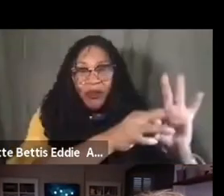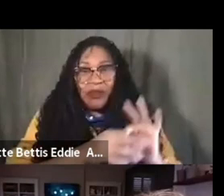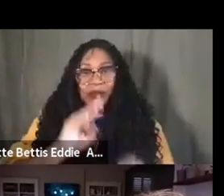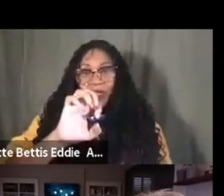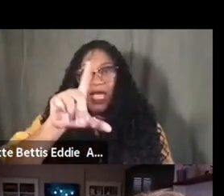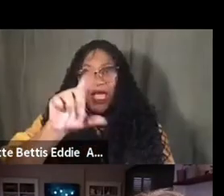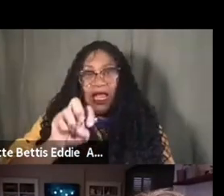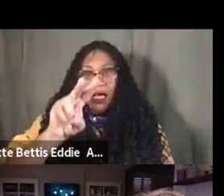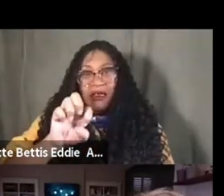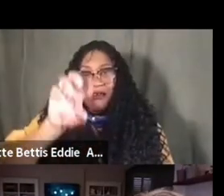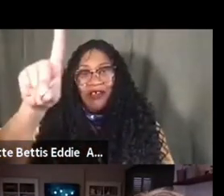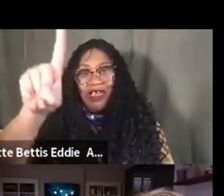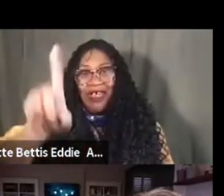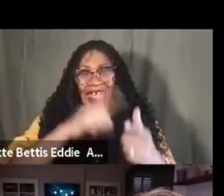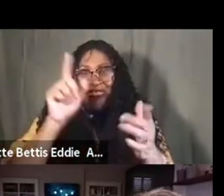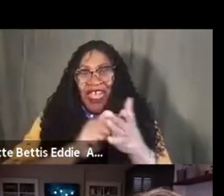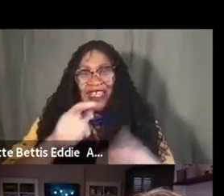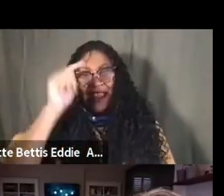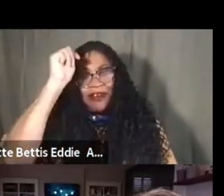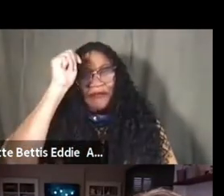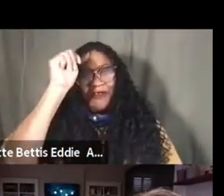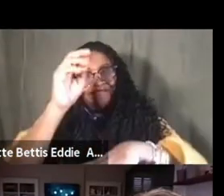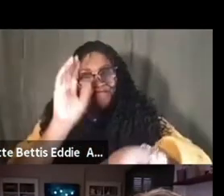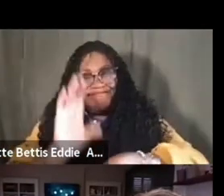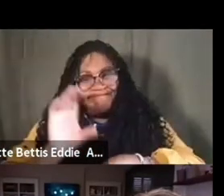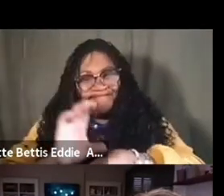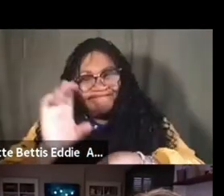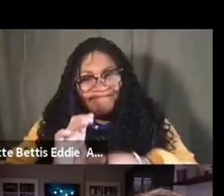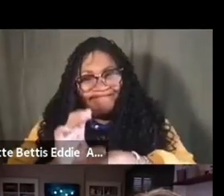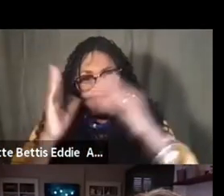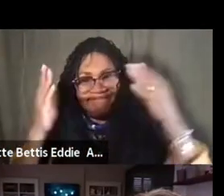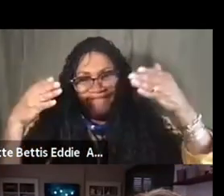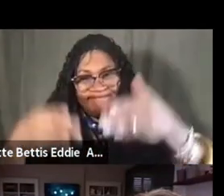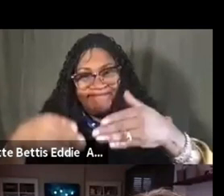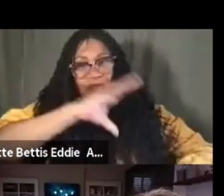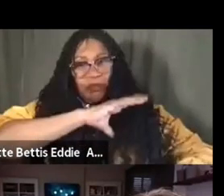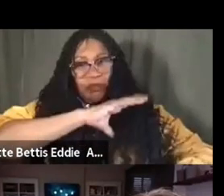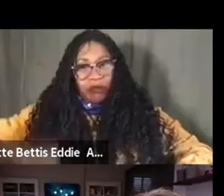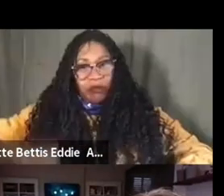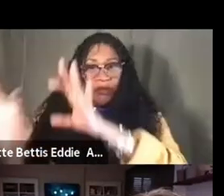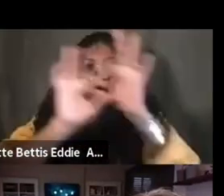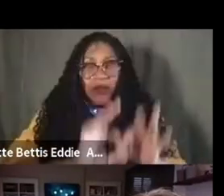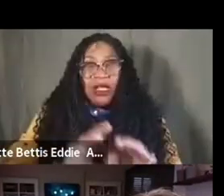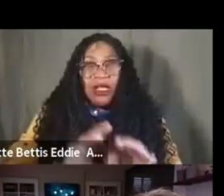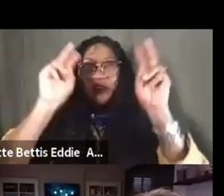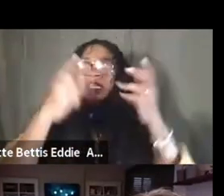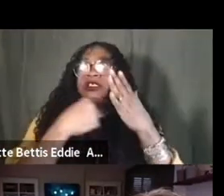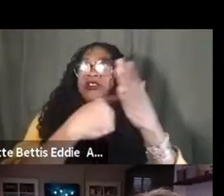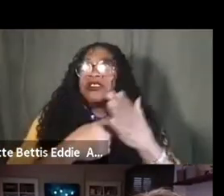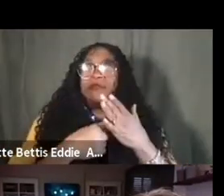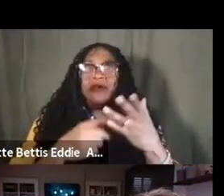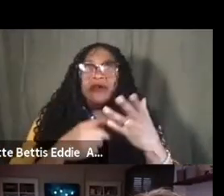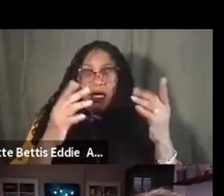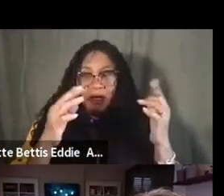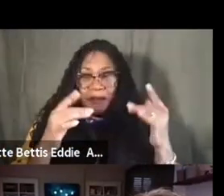Sugg's theological praxis, right, and, and I love this quote that Morrison, when she talks about, um,